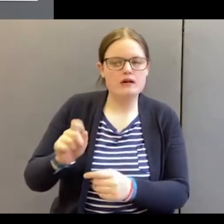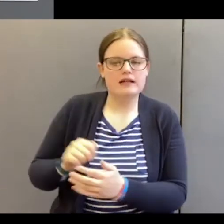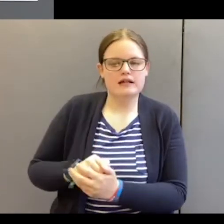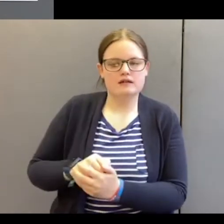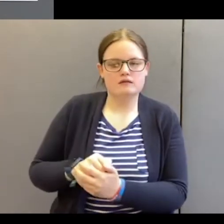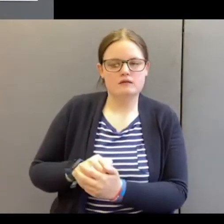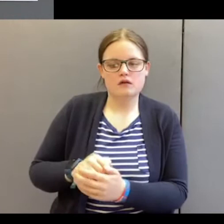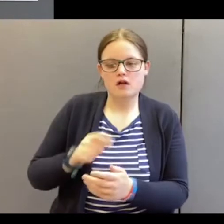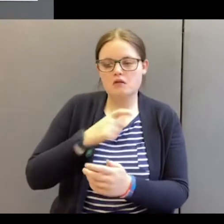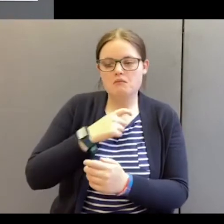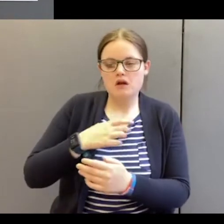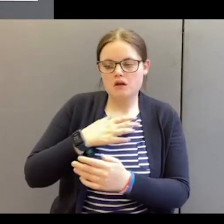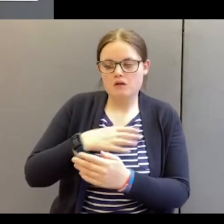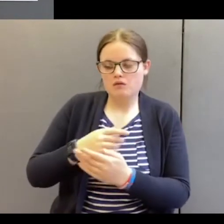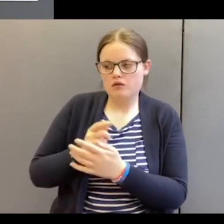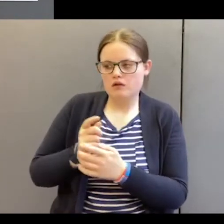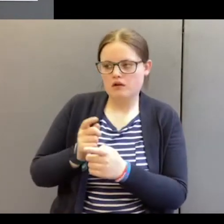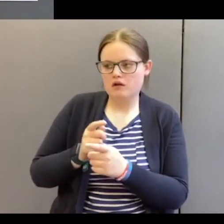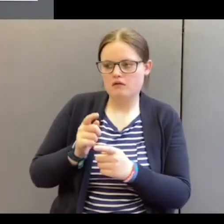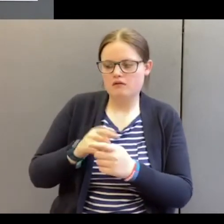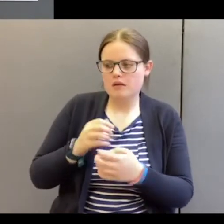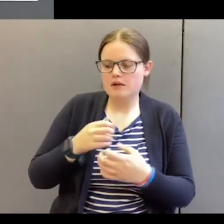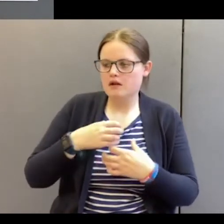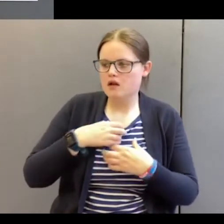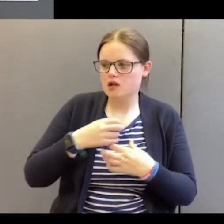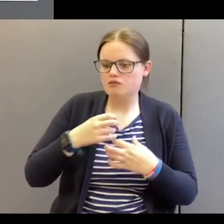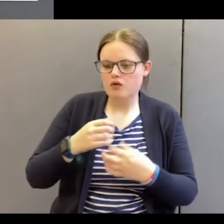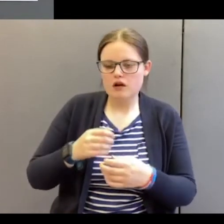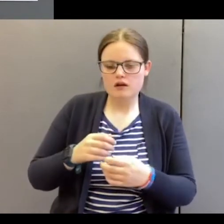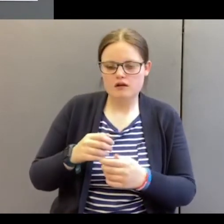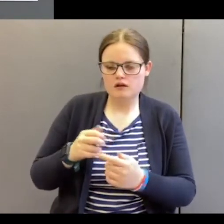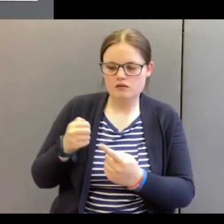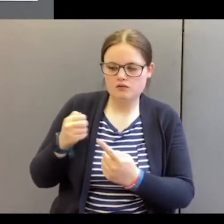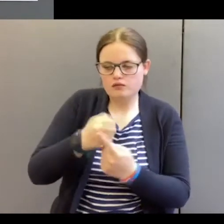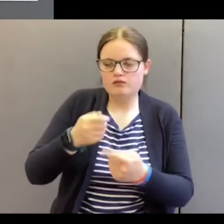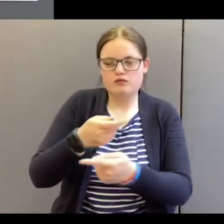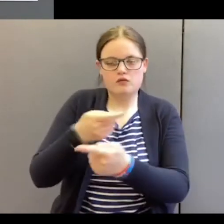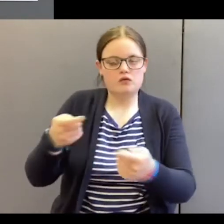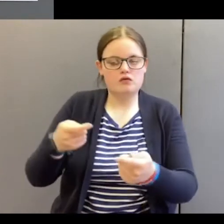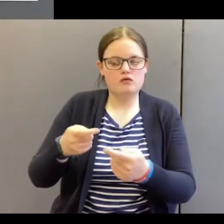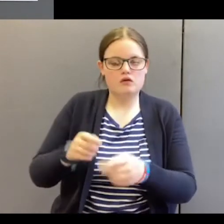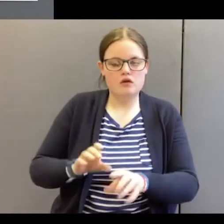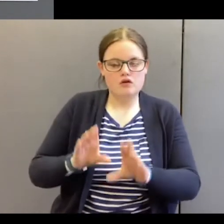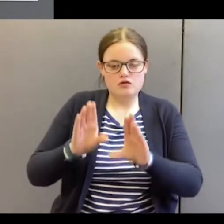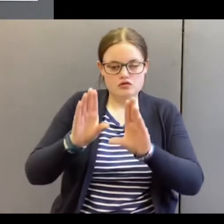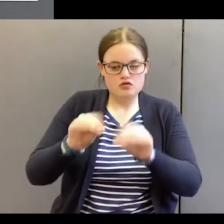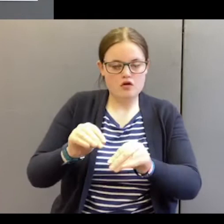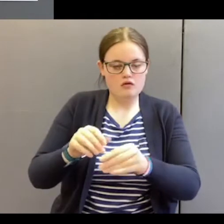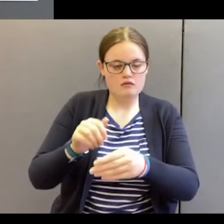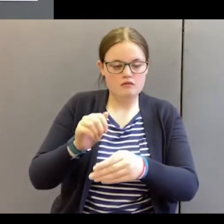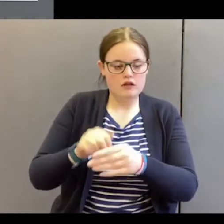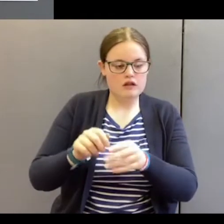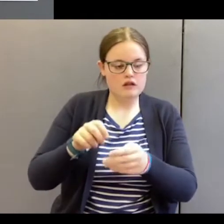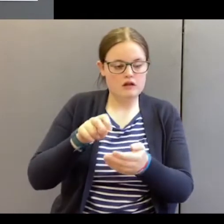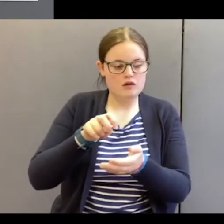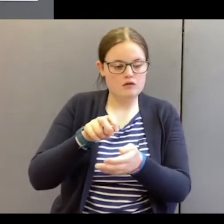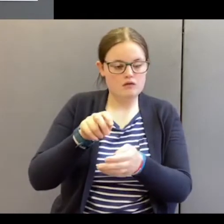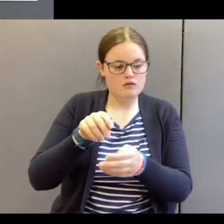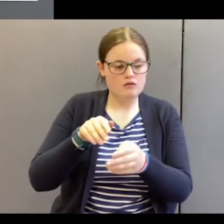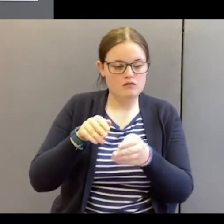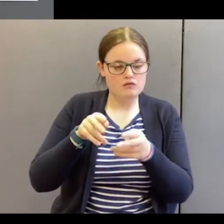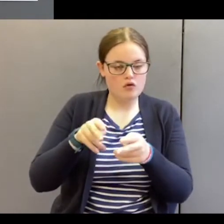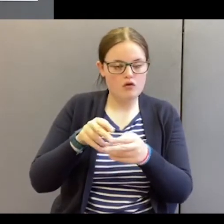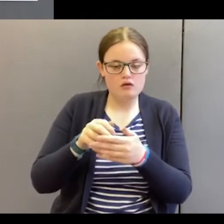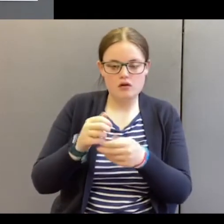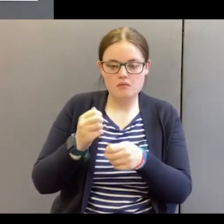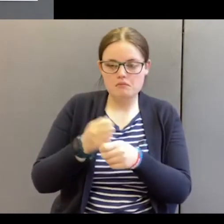I want it to come as a little bit of a surprise, to jolt you, to stop you in your tracks, to